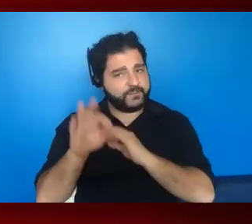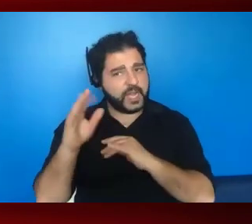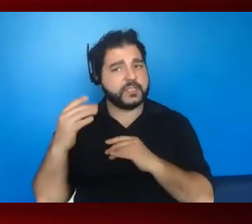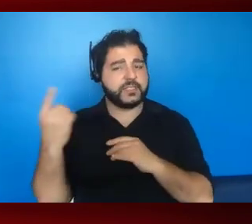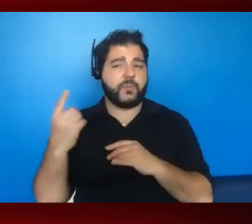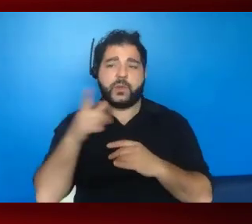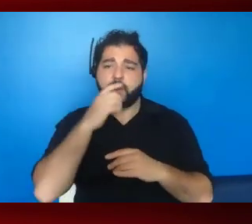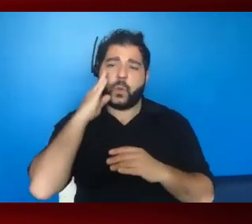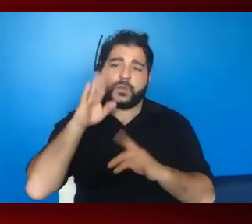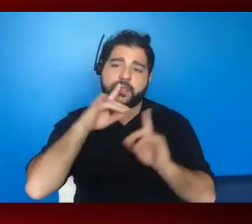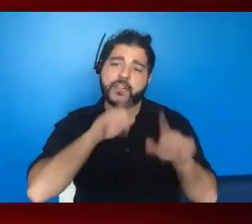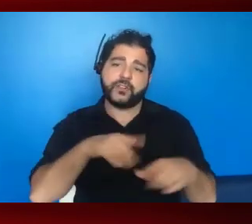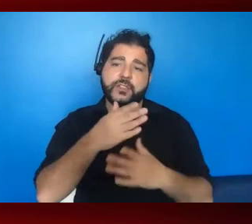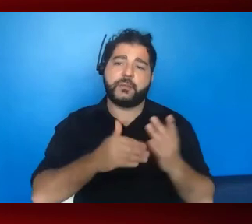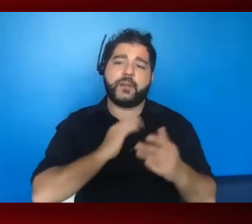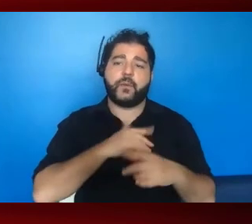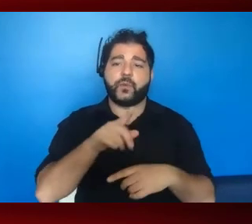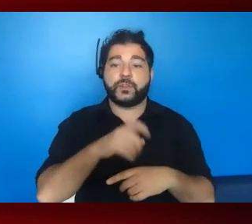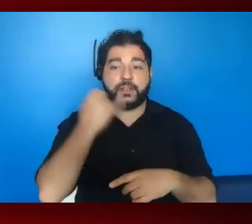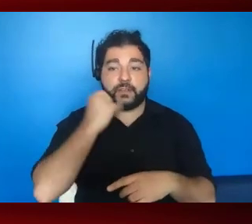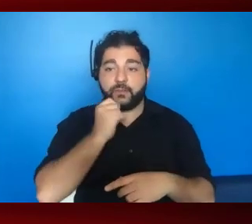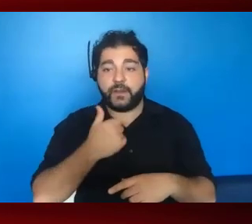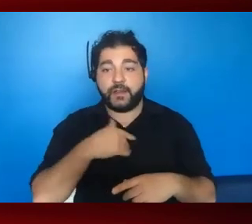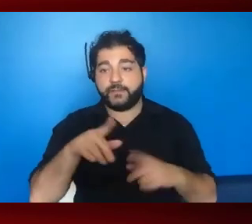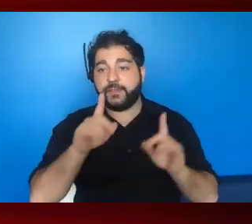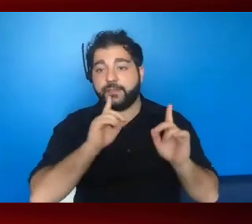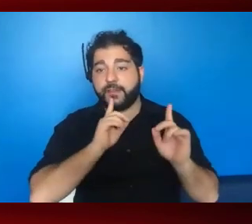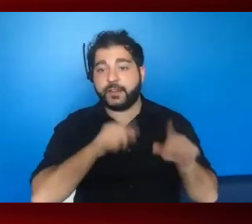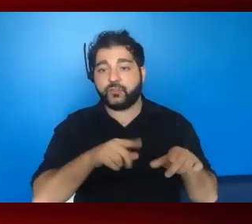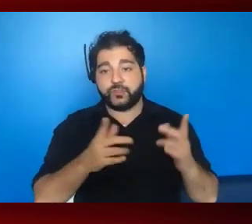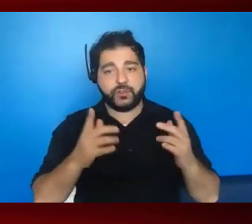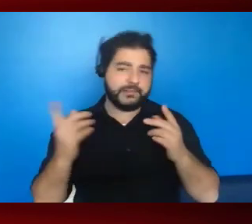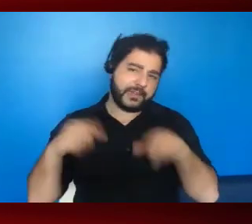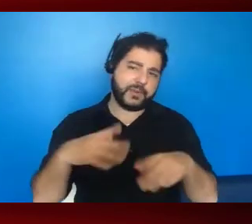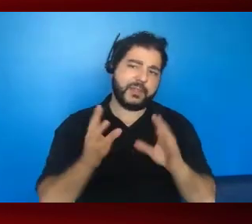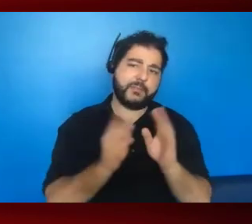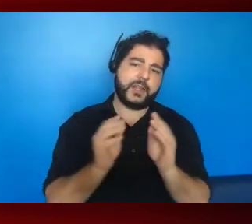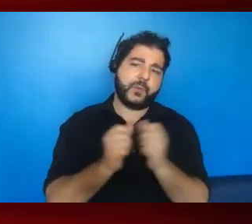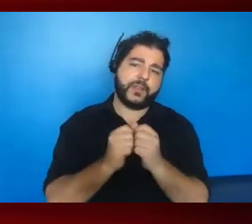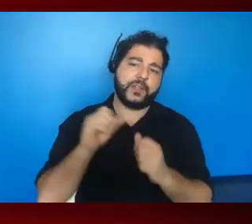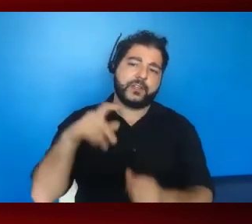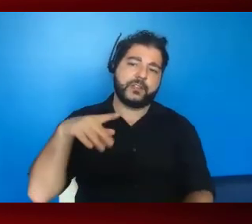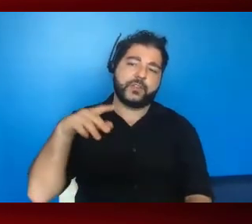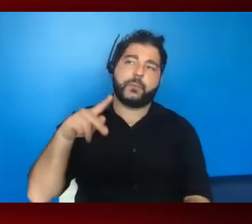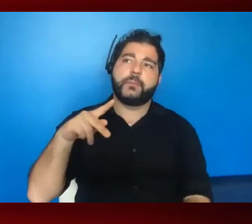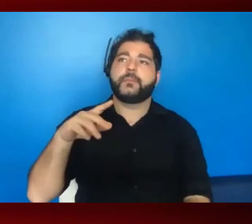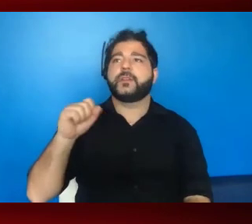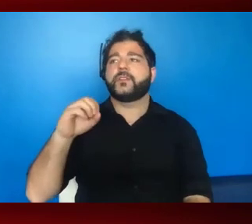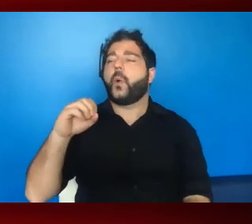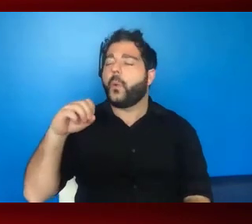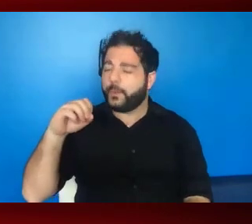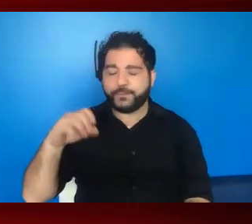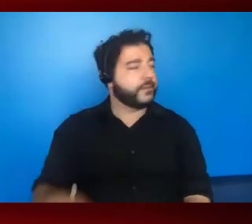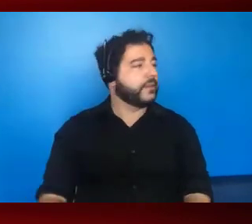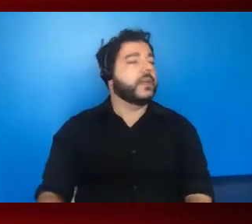know the answers to some of the questions. And if you don't get the answers, come to the meeting tonight with soapbox and, um, the sessions tomorrow and